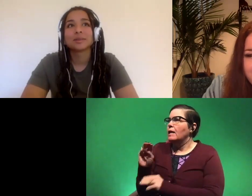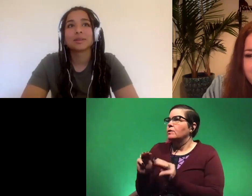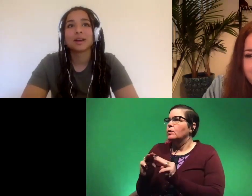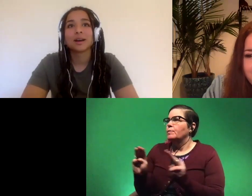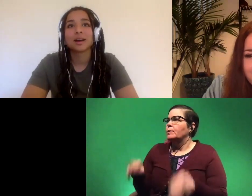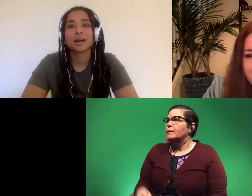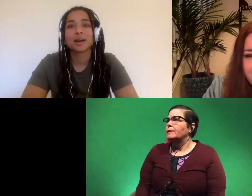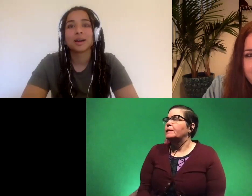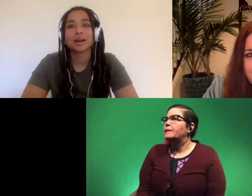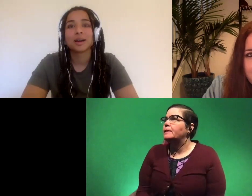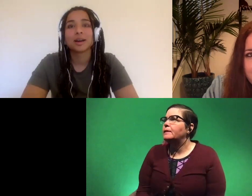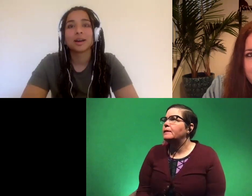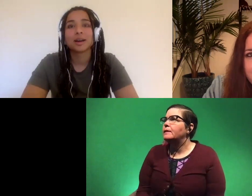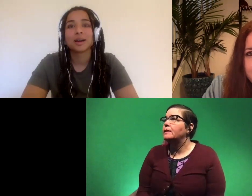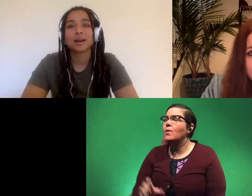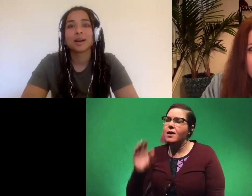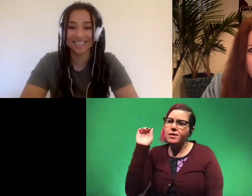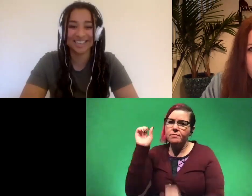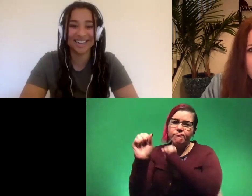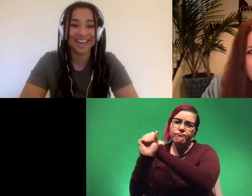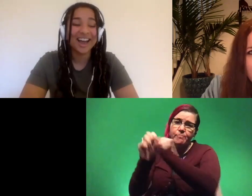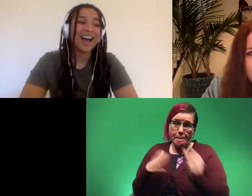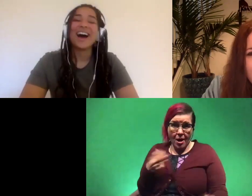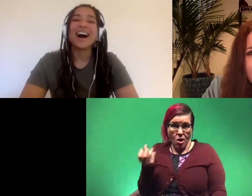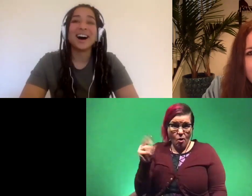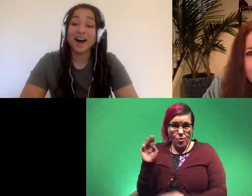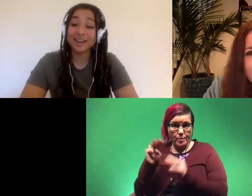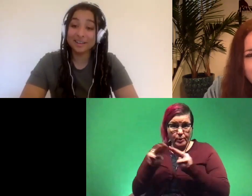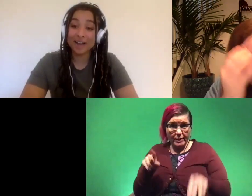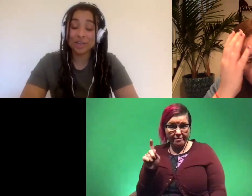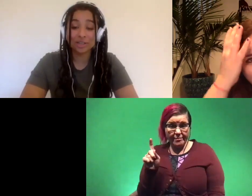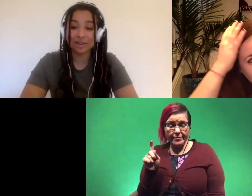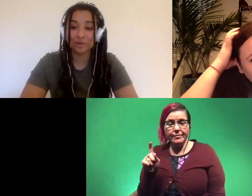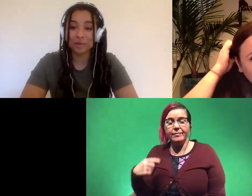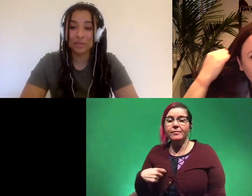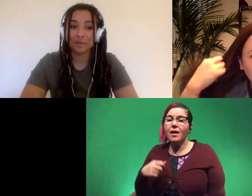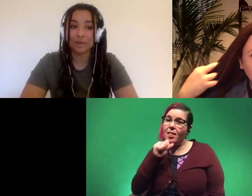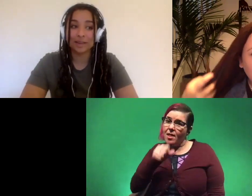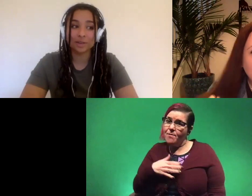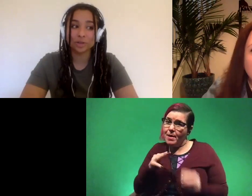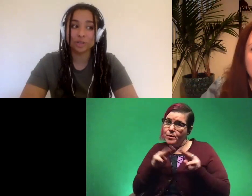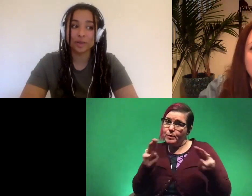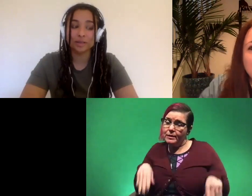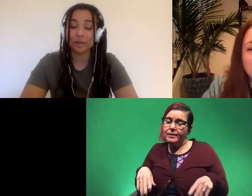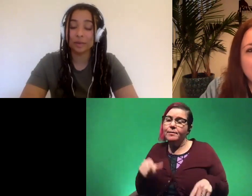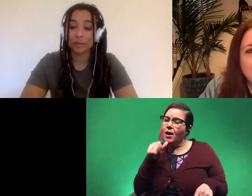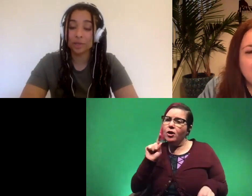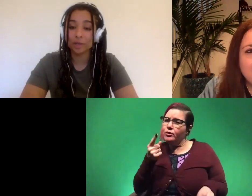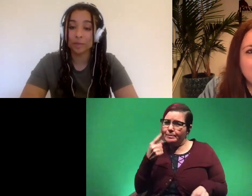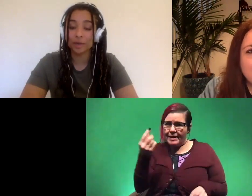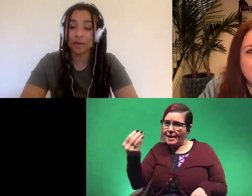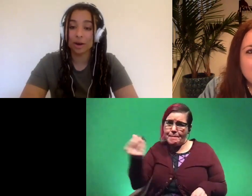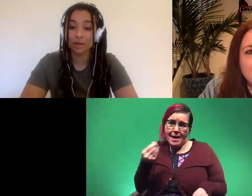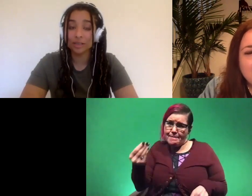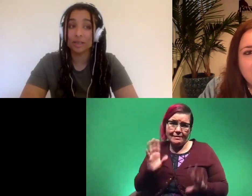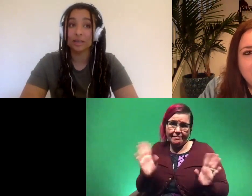can i shout out my own museum right now totally uh i love i actually love my museum and that's not just because they pay my paycheck